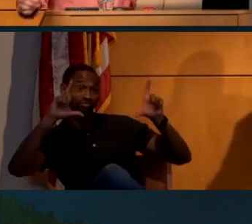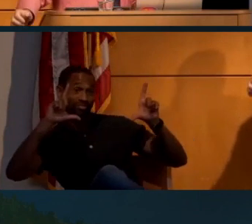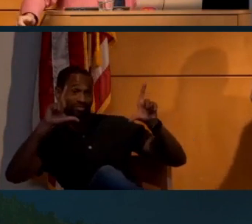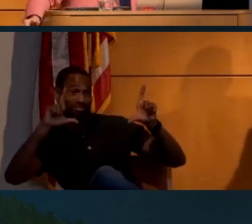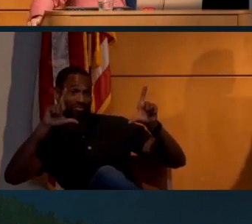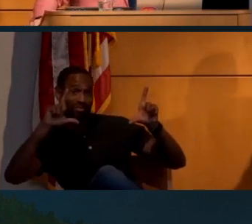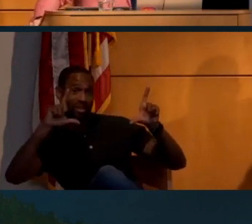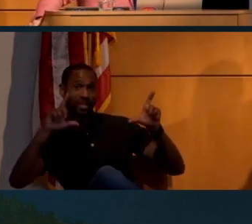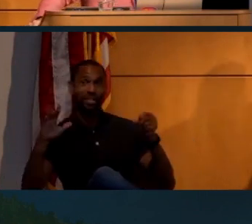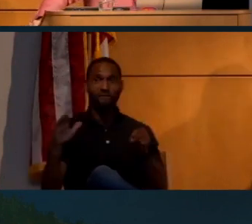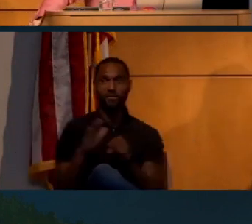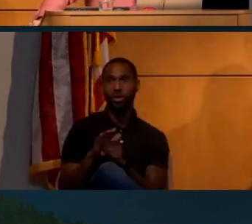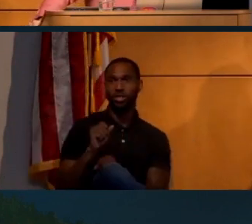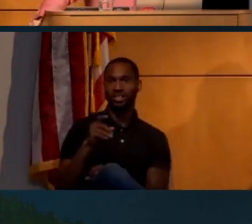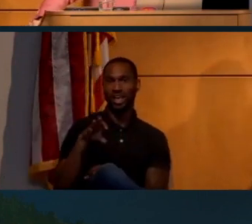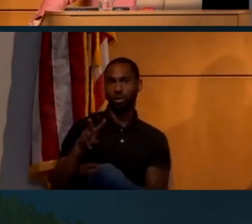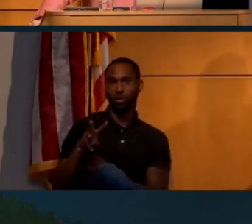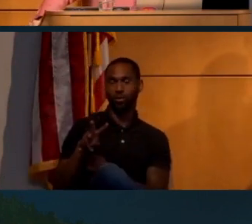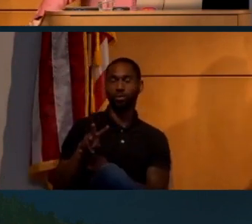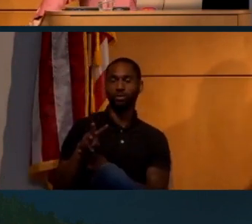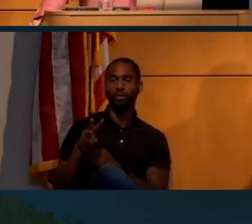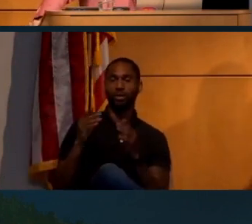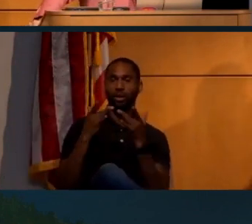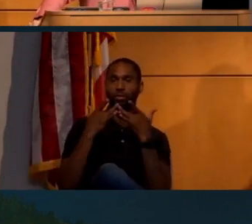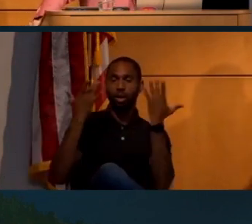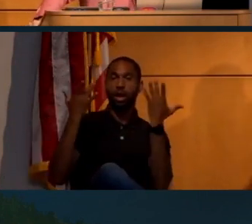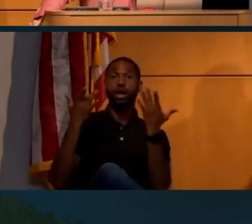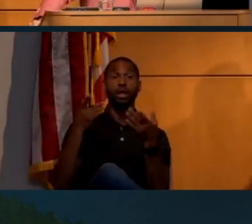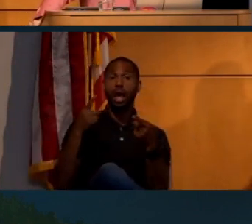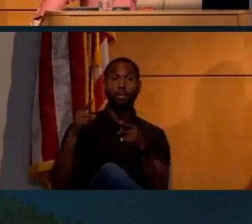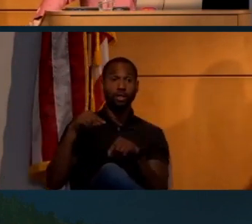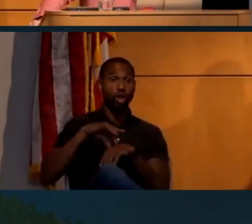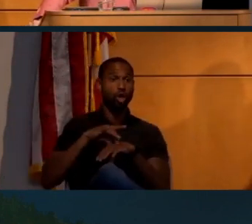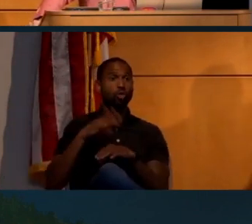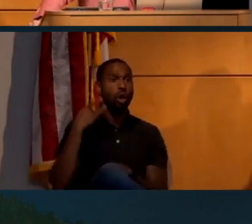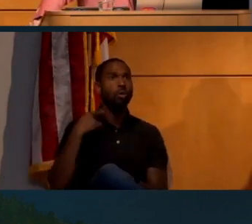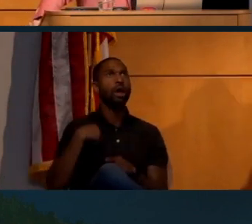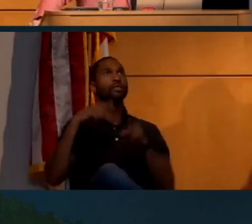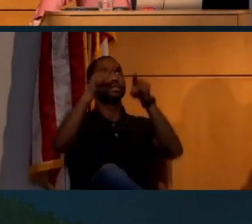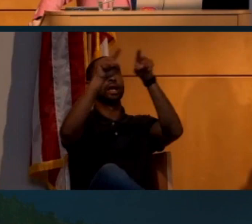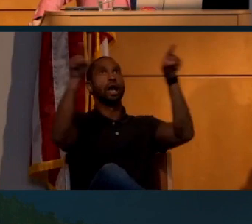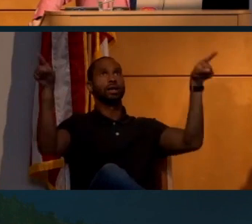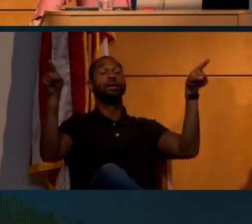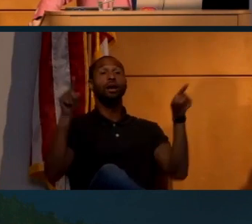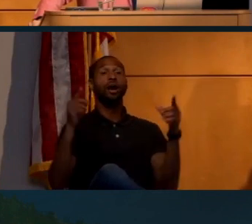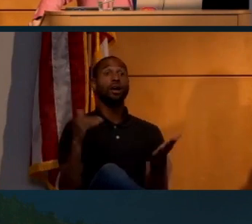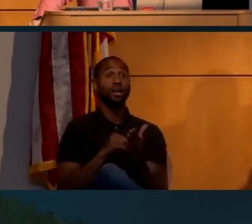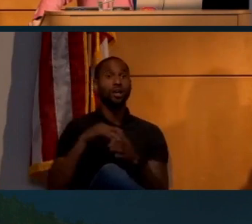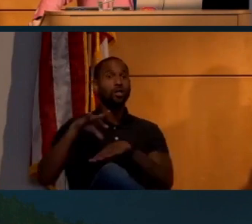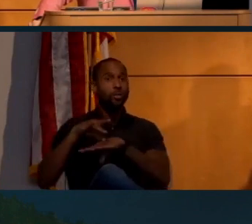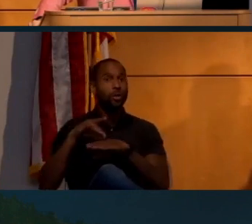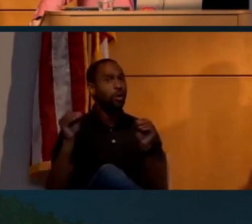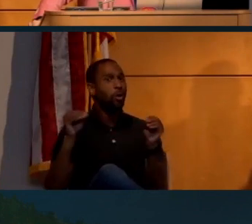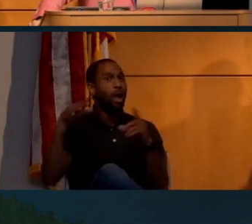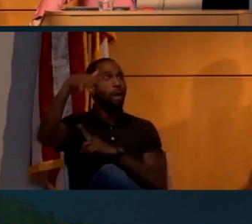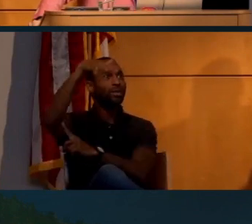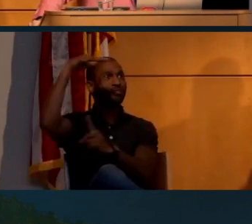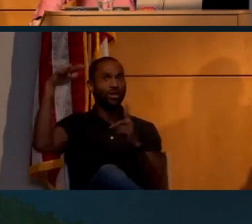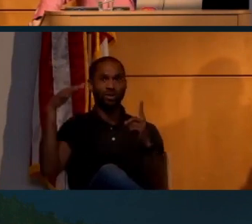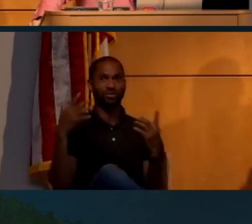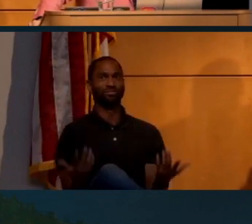reflector to fill in that shadow. And that happens on the Earth because we have the sky. But again, on the Moon, with no atmosphere,